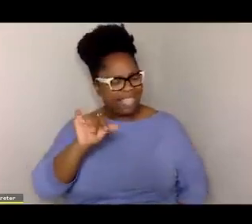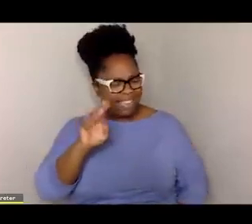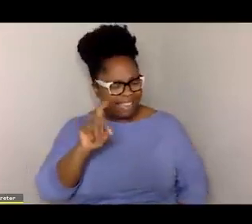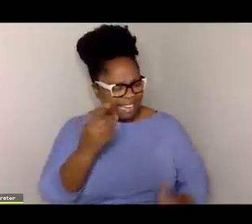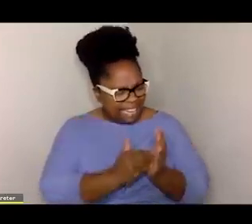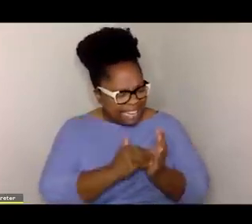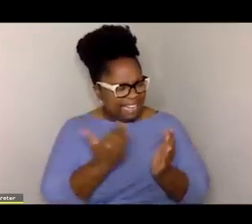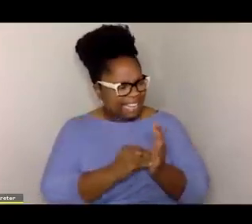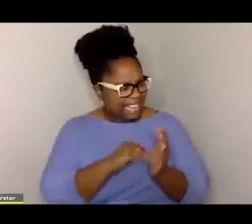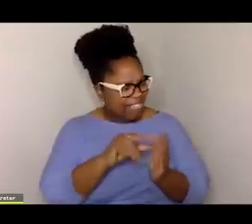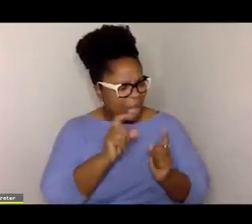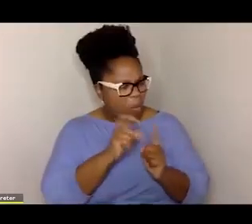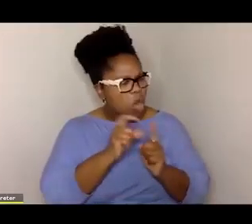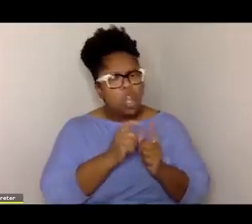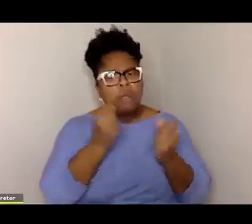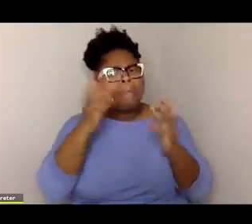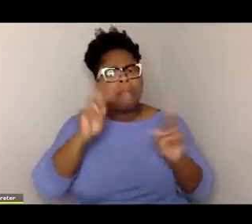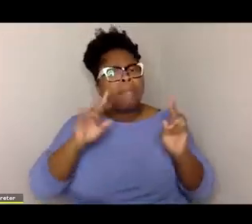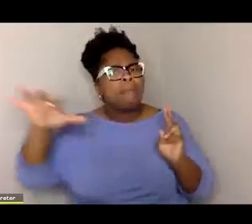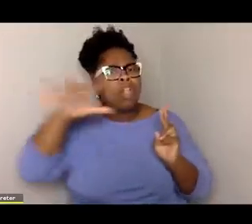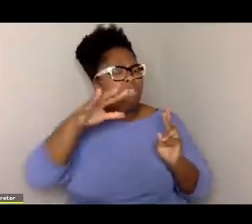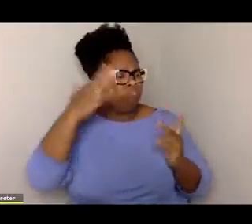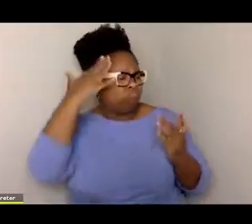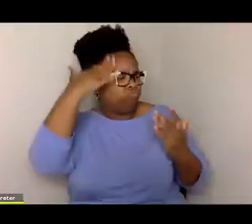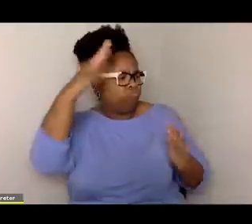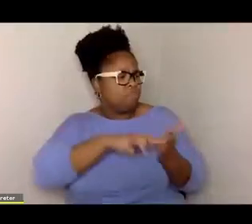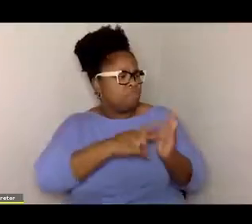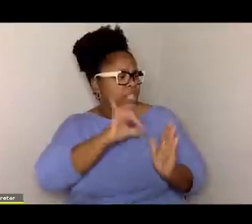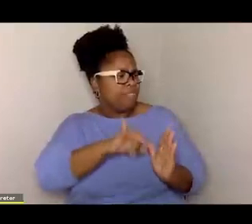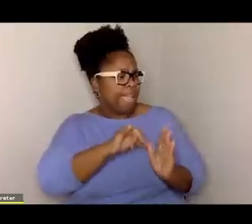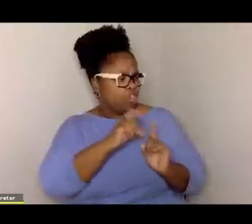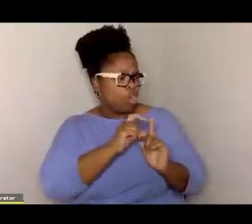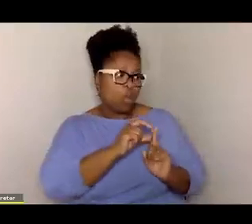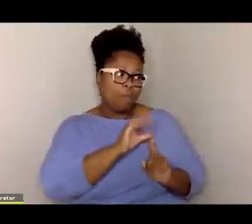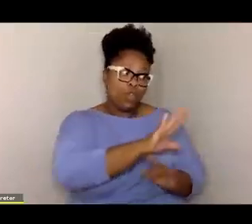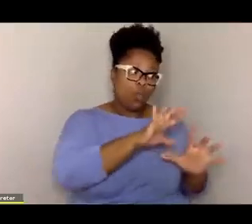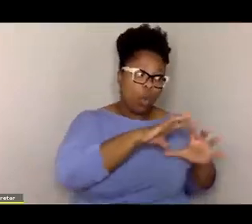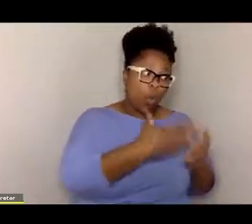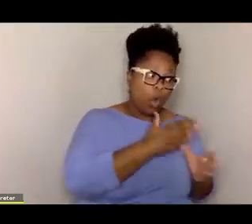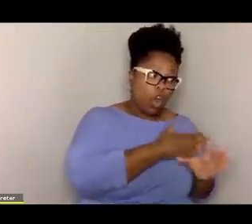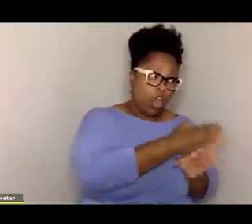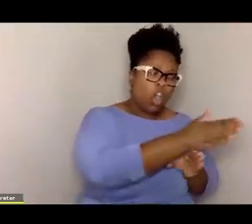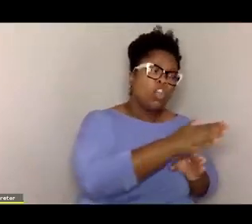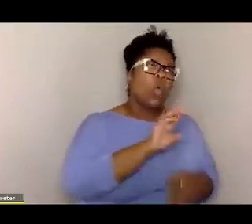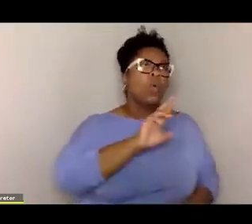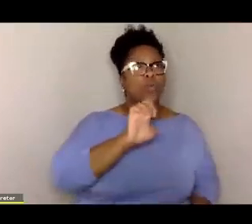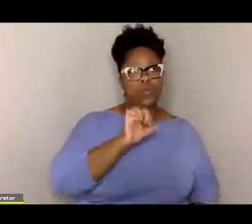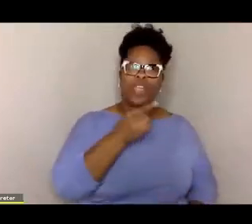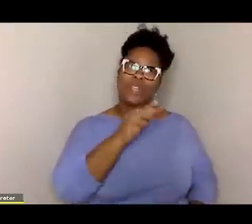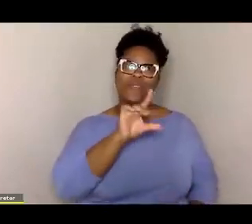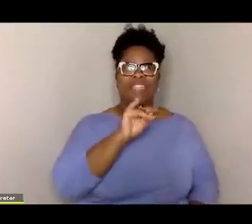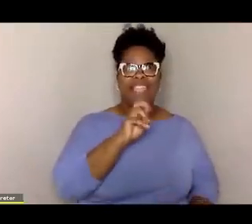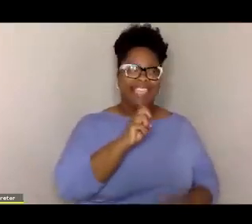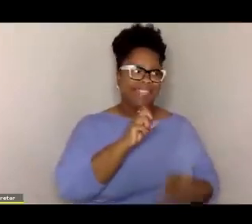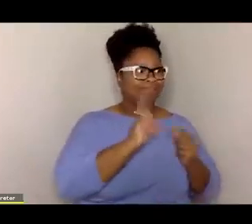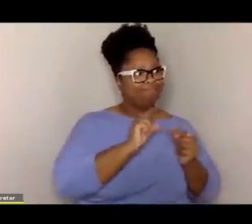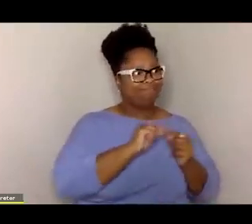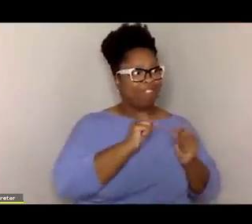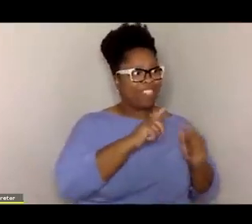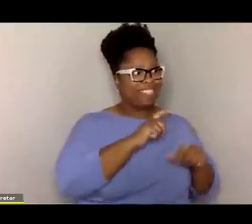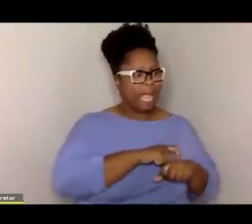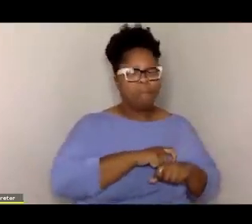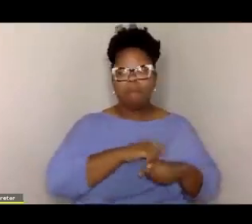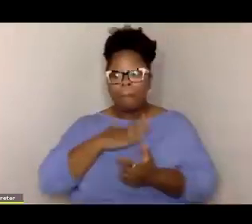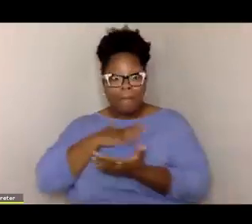regulated. You keep using the term regulated, and I don't think a lot of people are familiar with that term. I know in your world, you all regulate all the time.